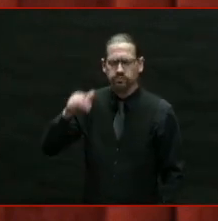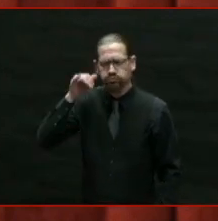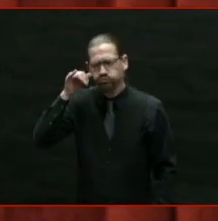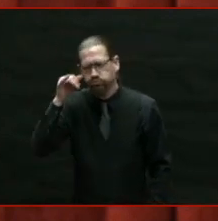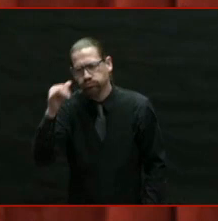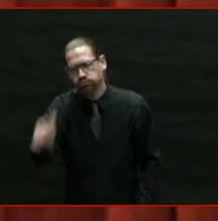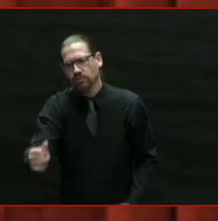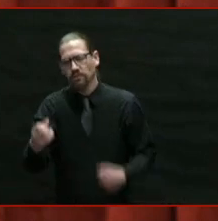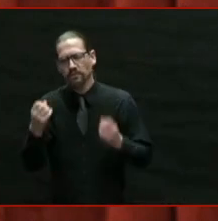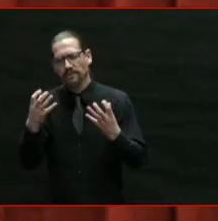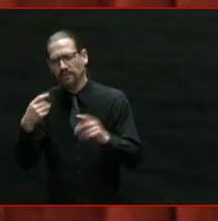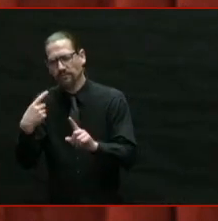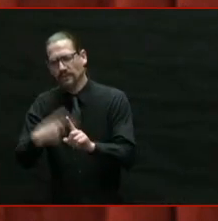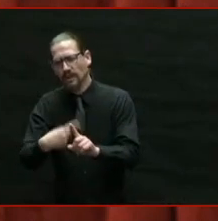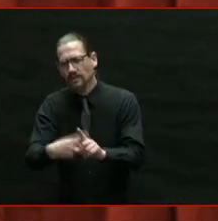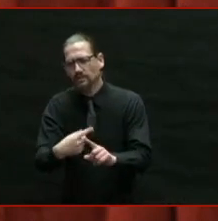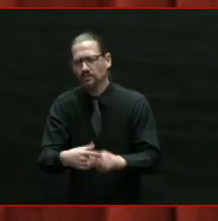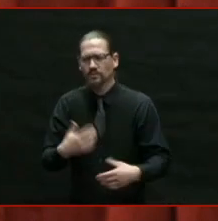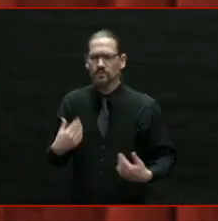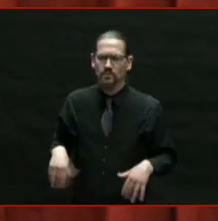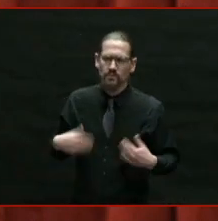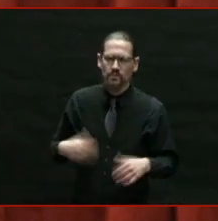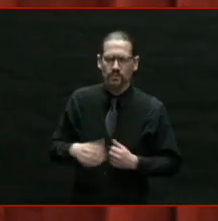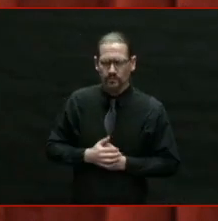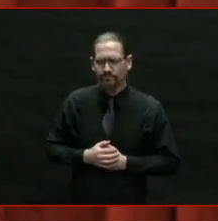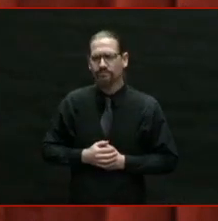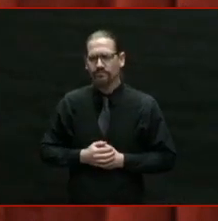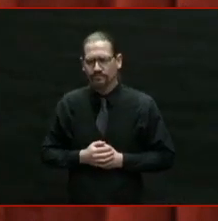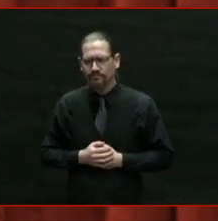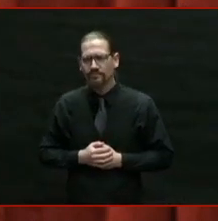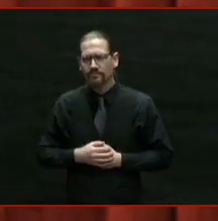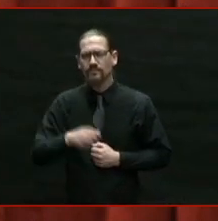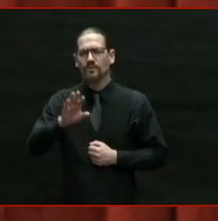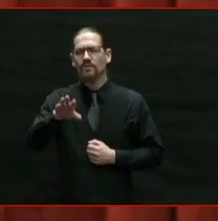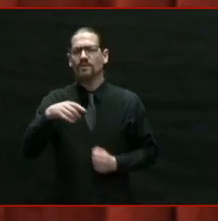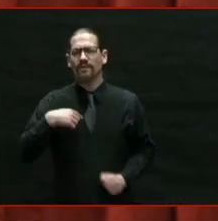But the whole time we've held on to hope.